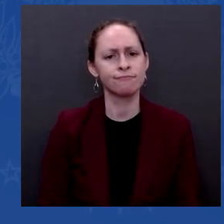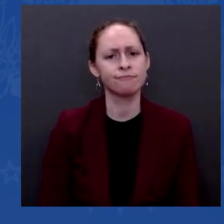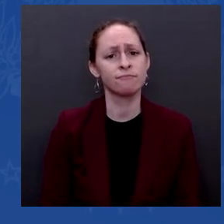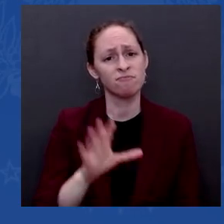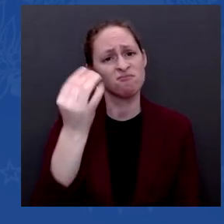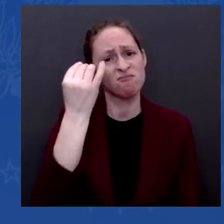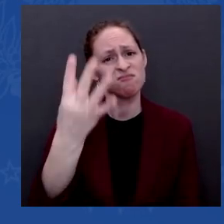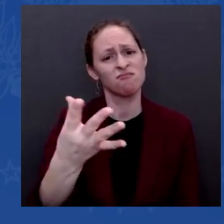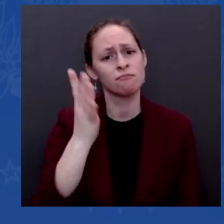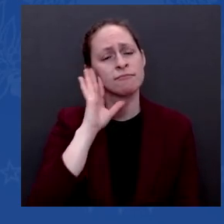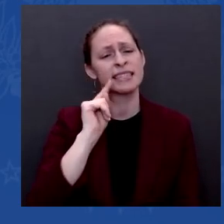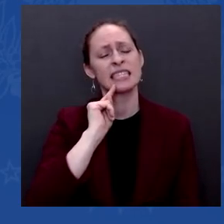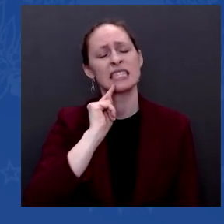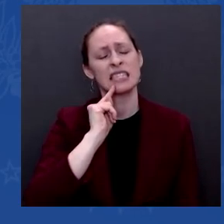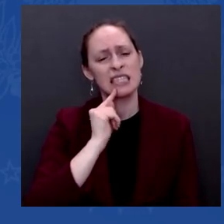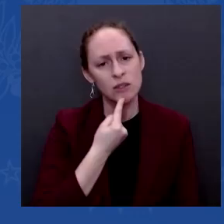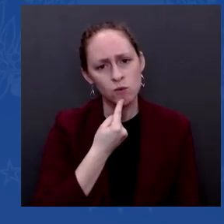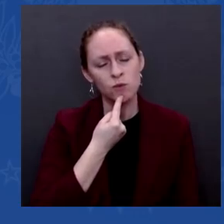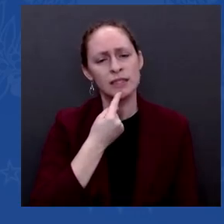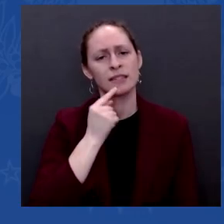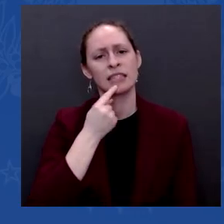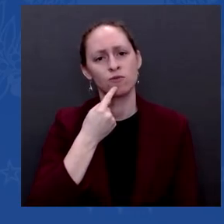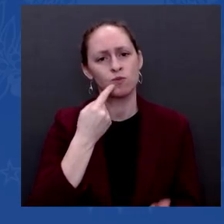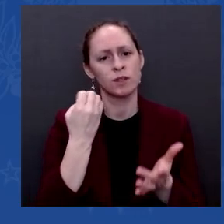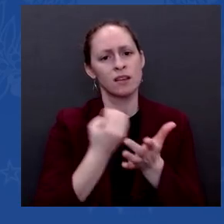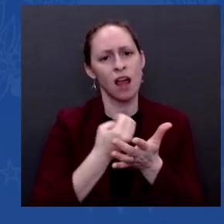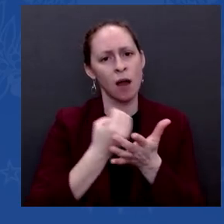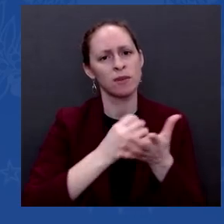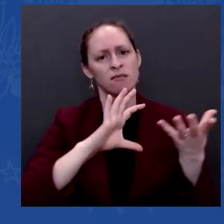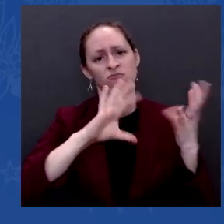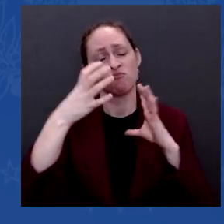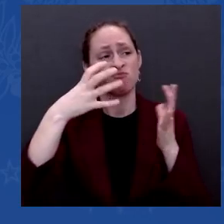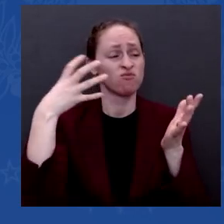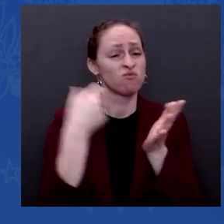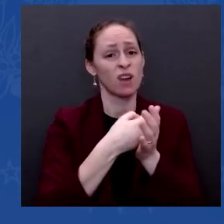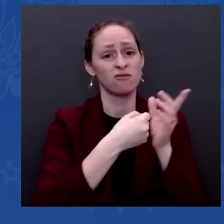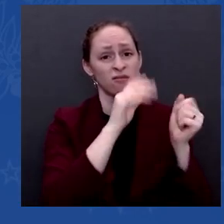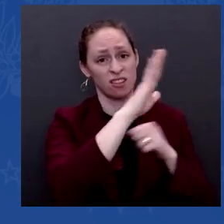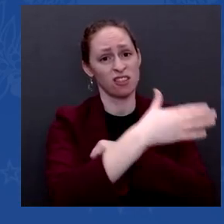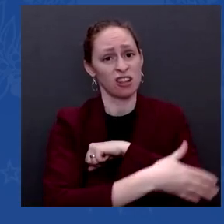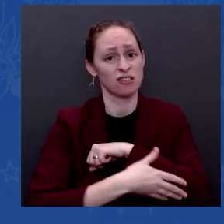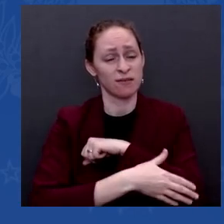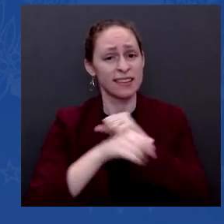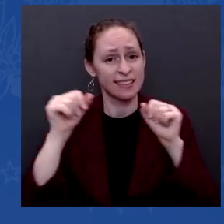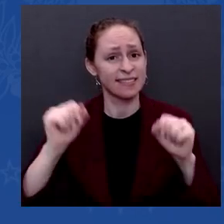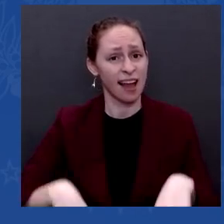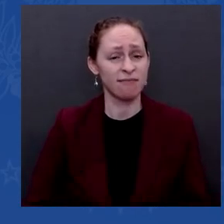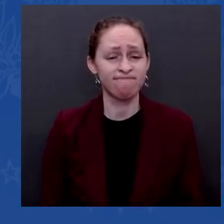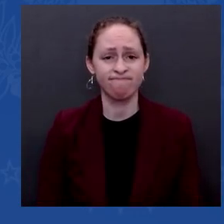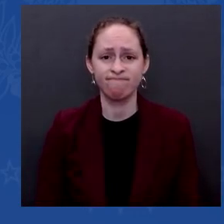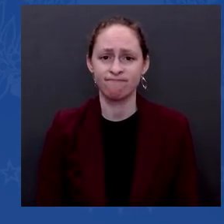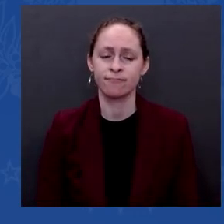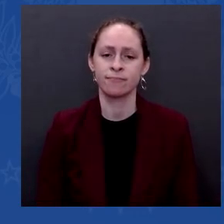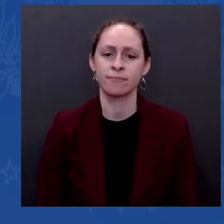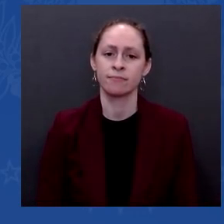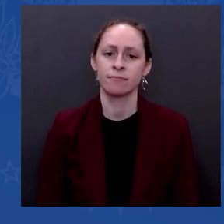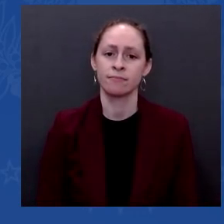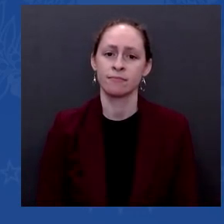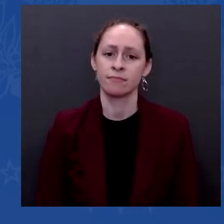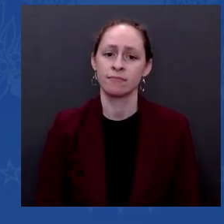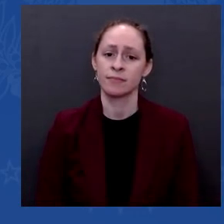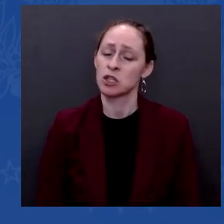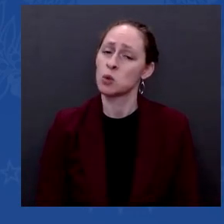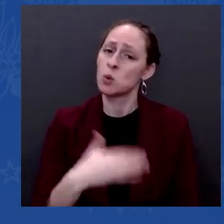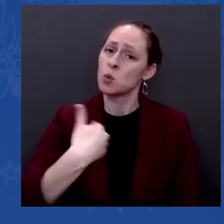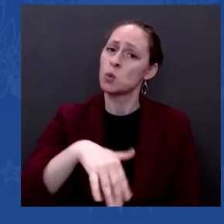anything that involves dollar denominations, if they make a — if they invade, they're going to pay. They're not going — their banks will not